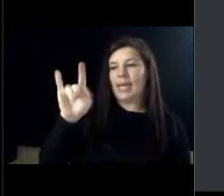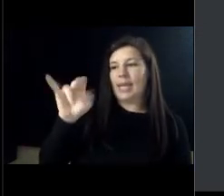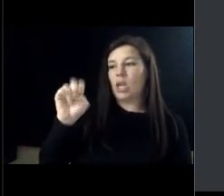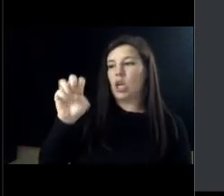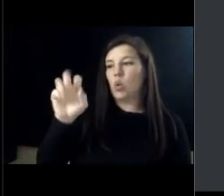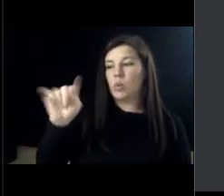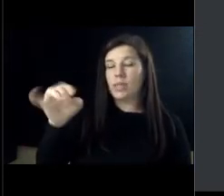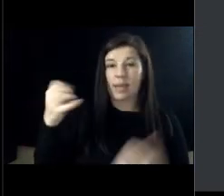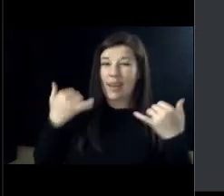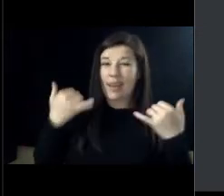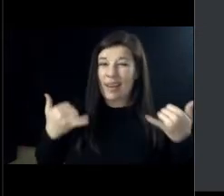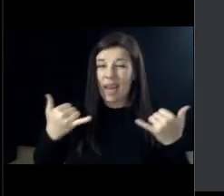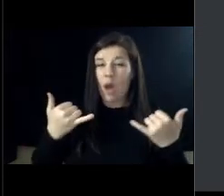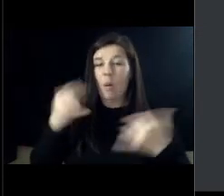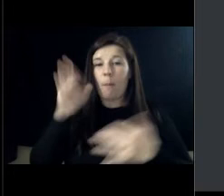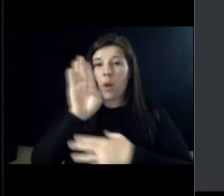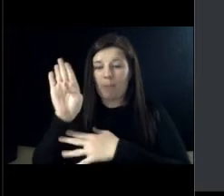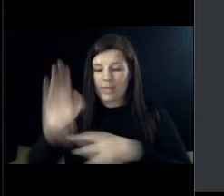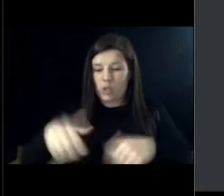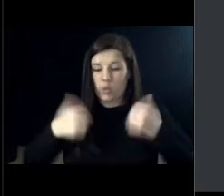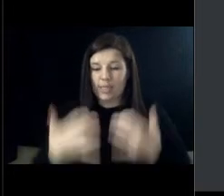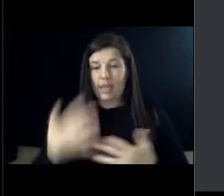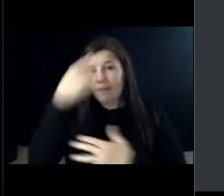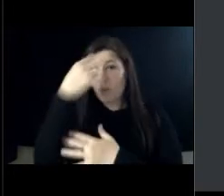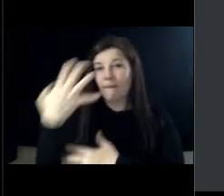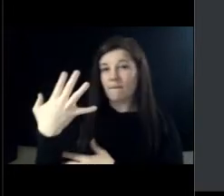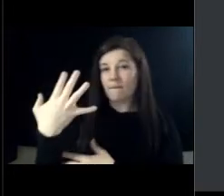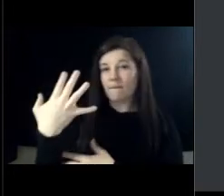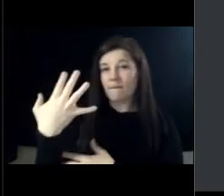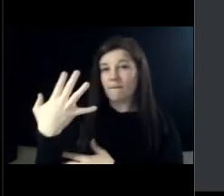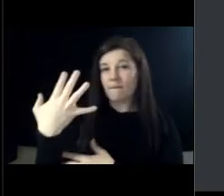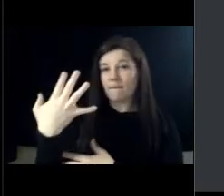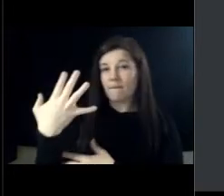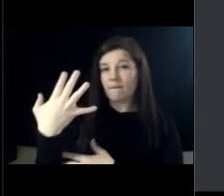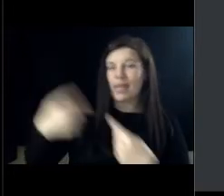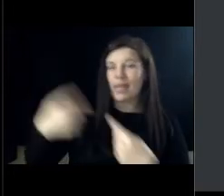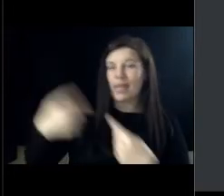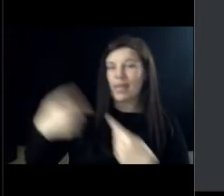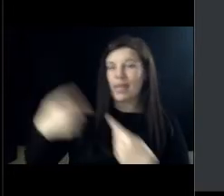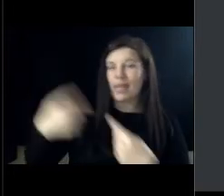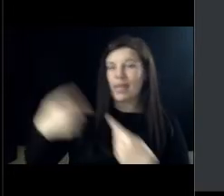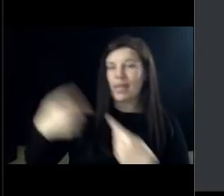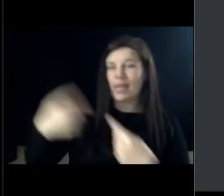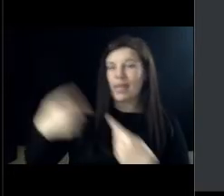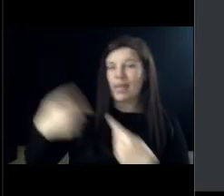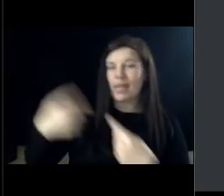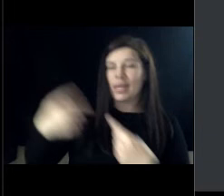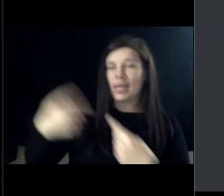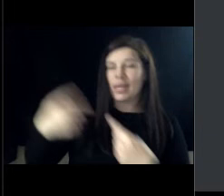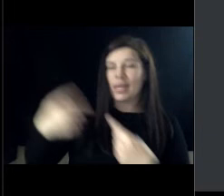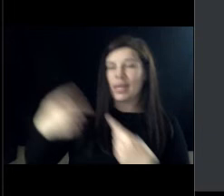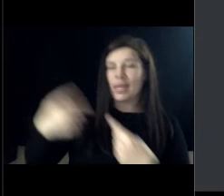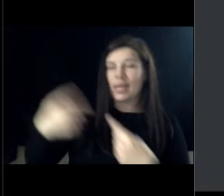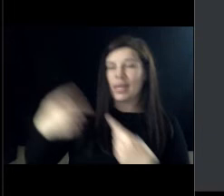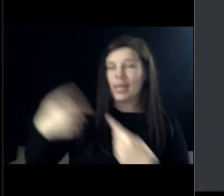for the past four, five years. And I'm coordinating this event. So it's been a lot of work for me working with Mr.